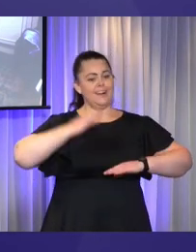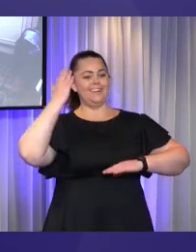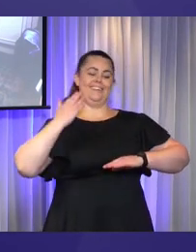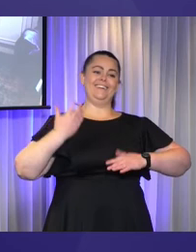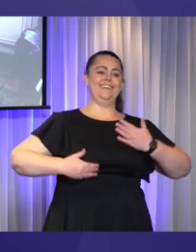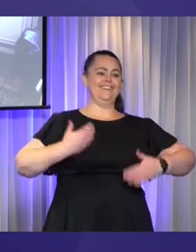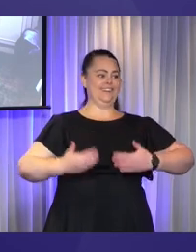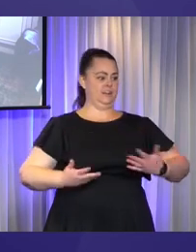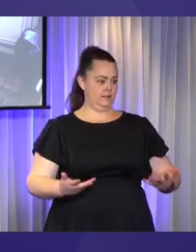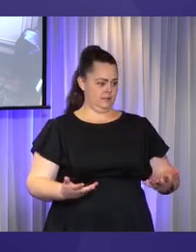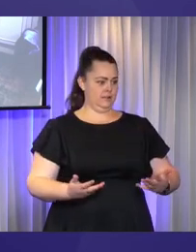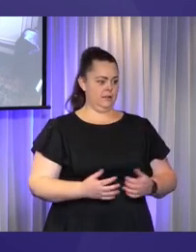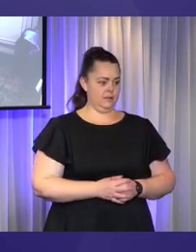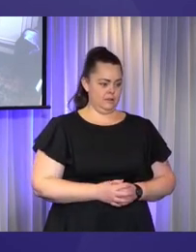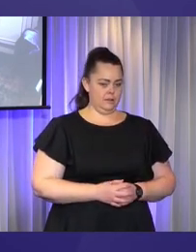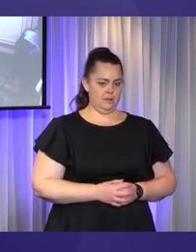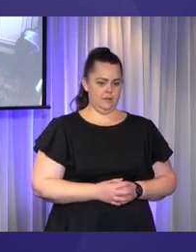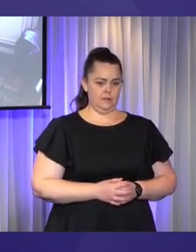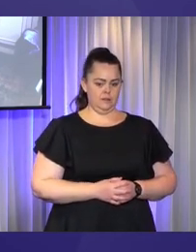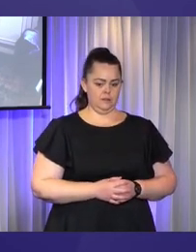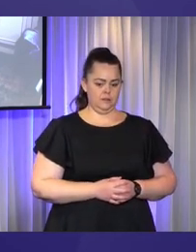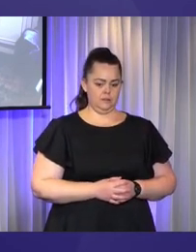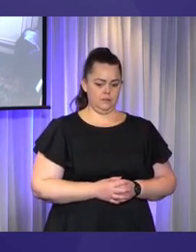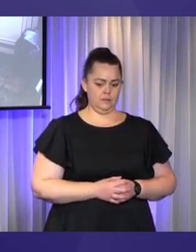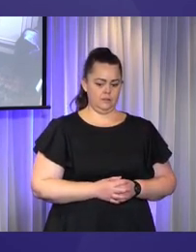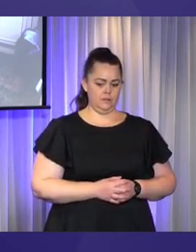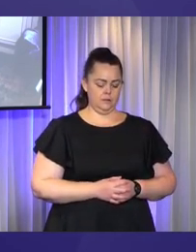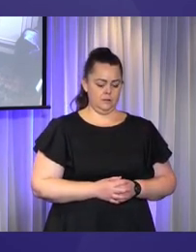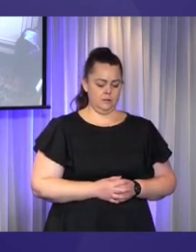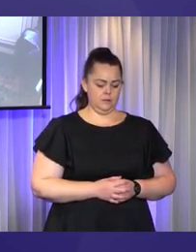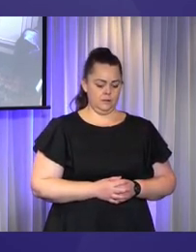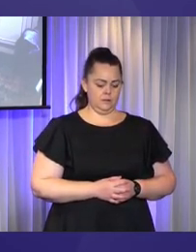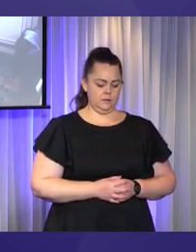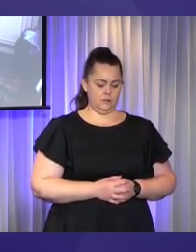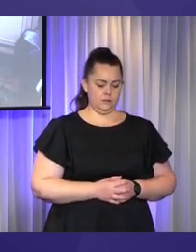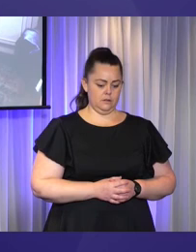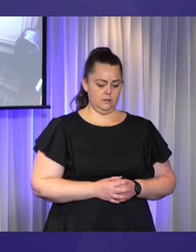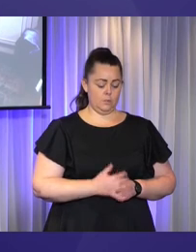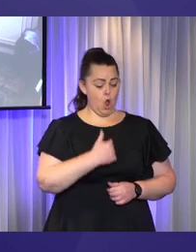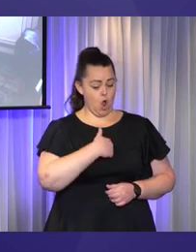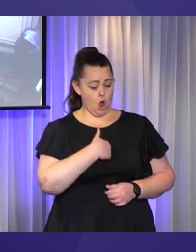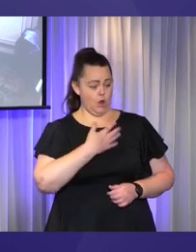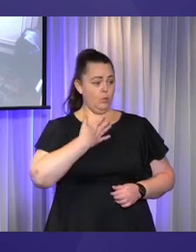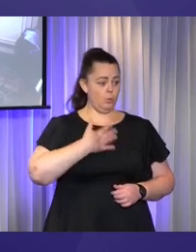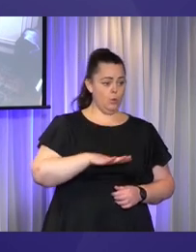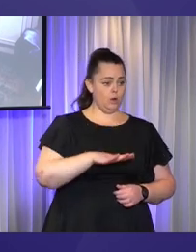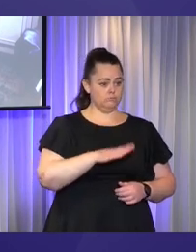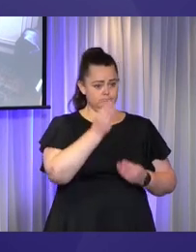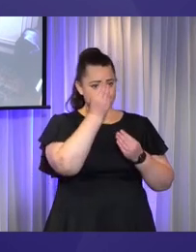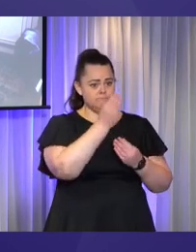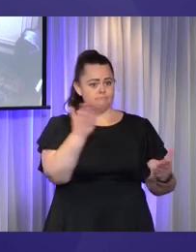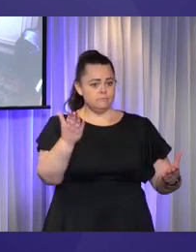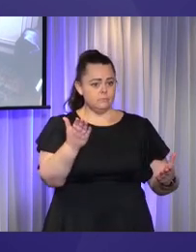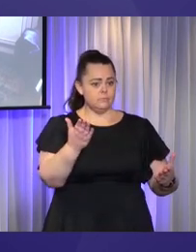time that I think the main point I wanted to make today really was about the